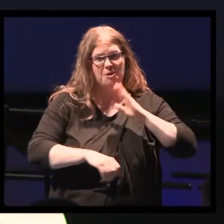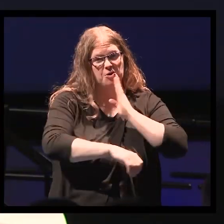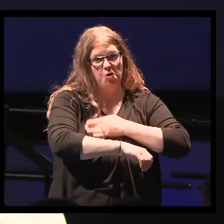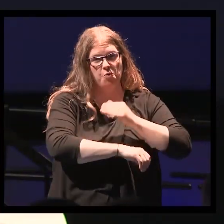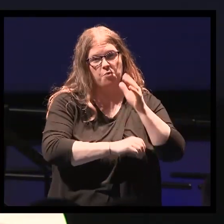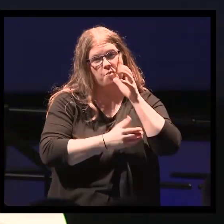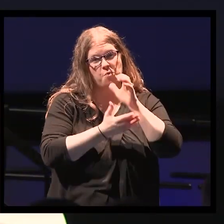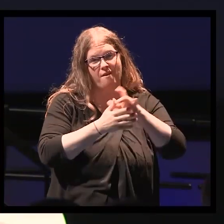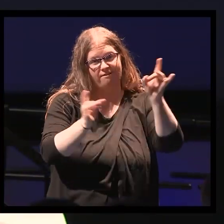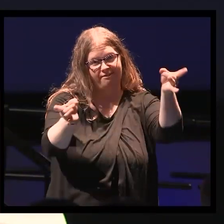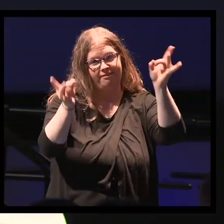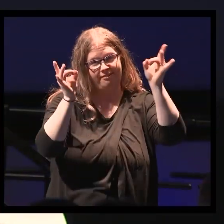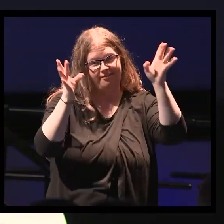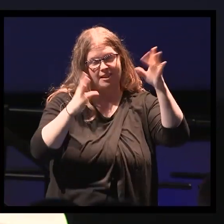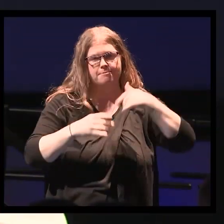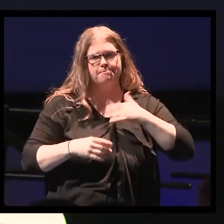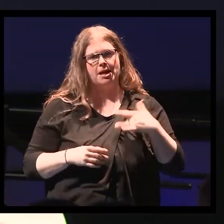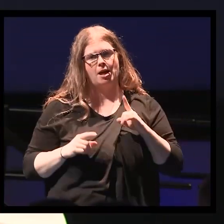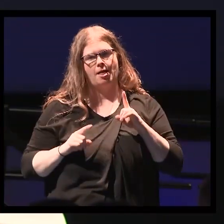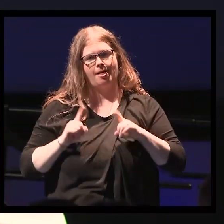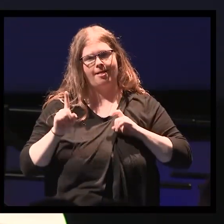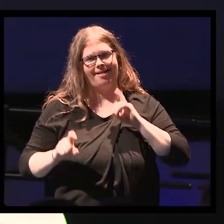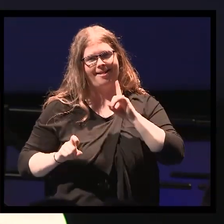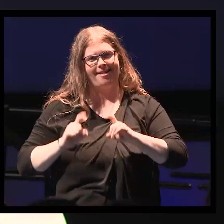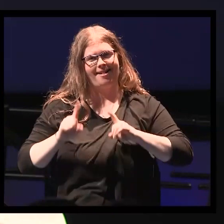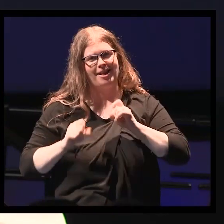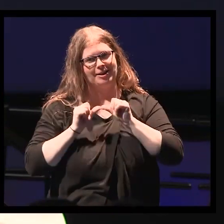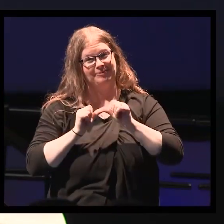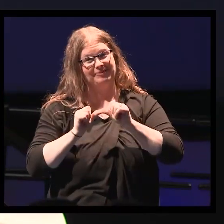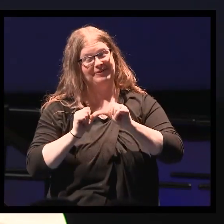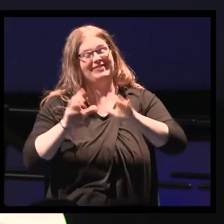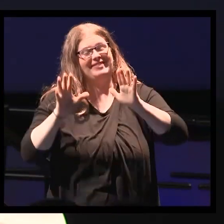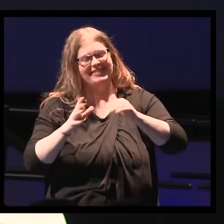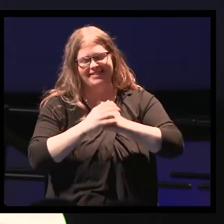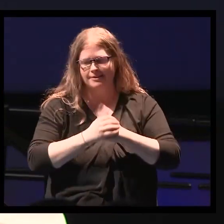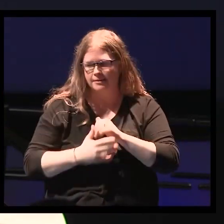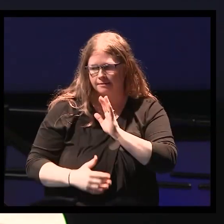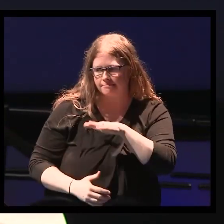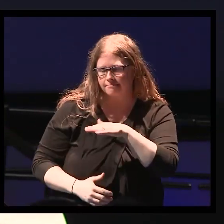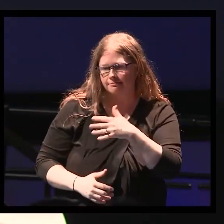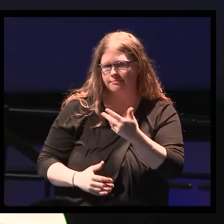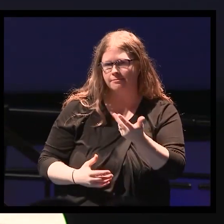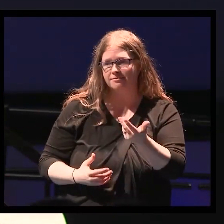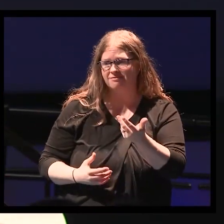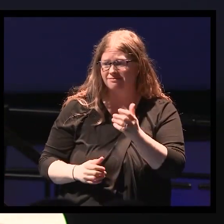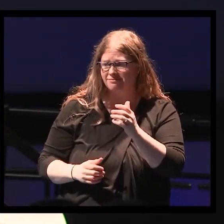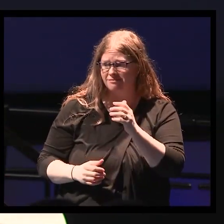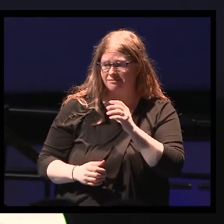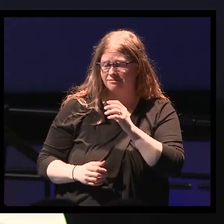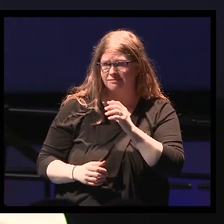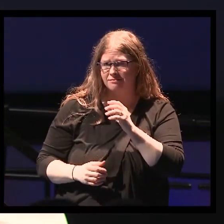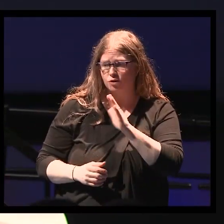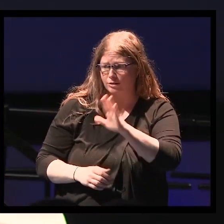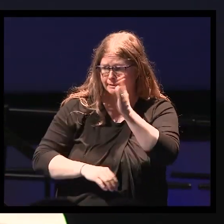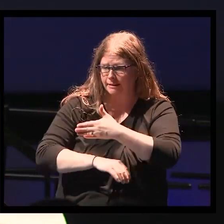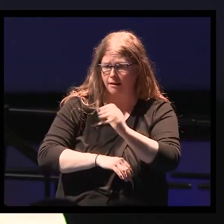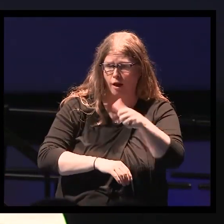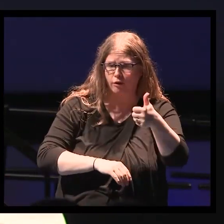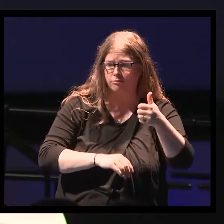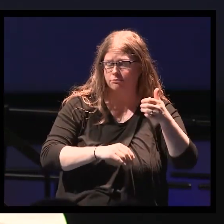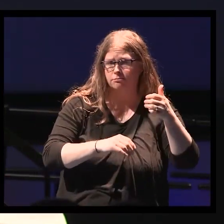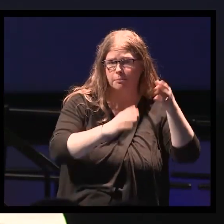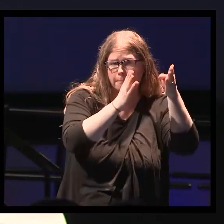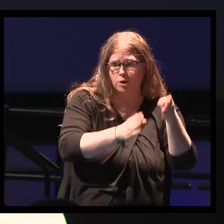surprised by, I persisted. So I said, Amber, is there anybody else who can take your son out trick-or-treating?